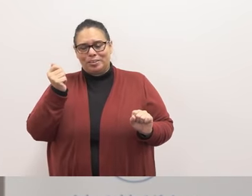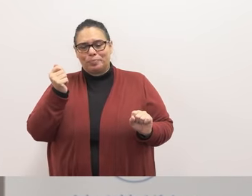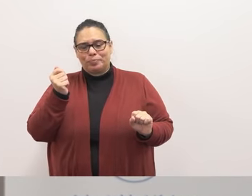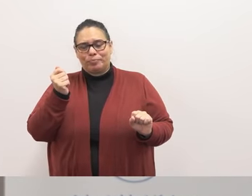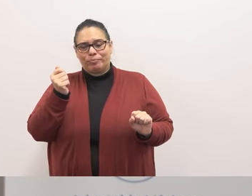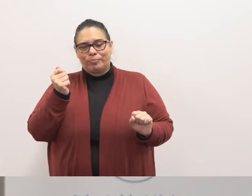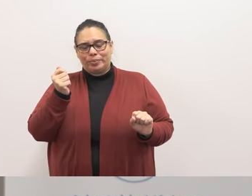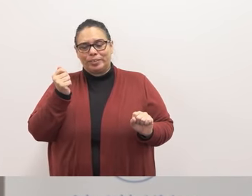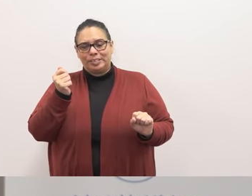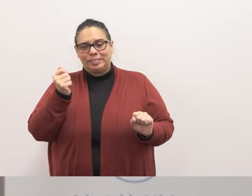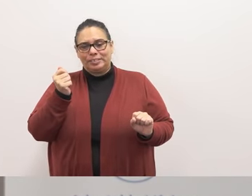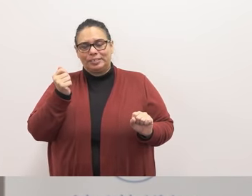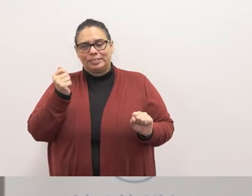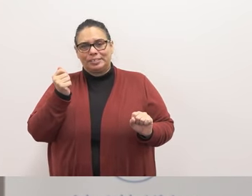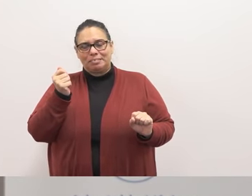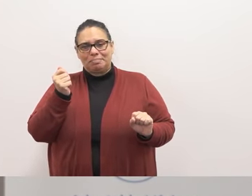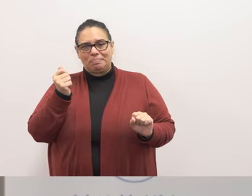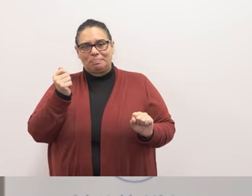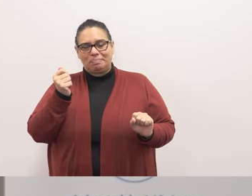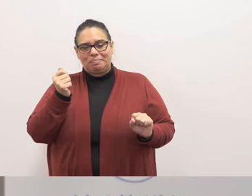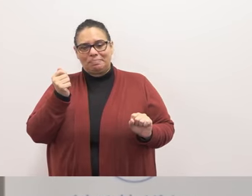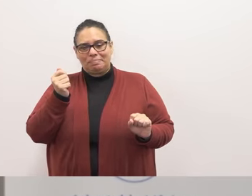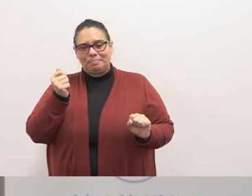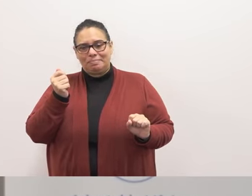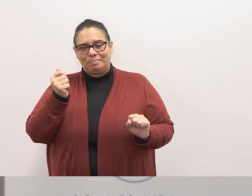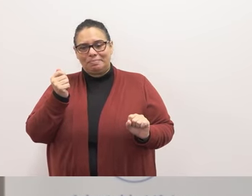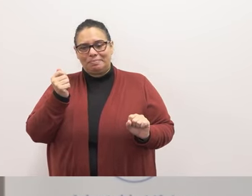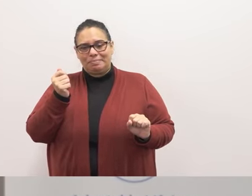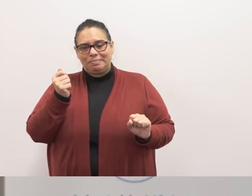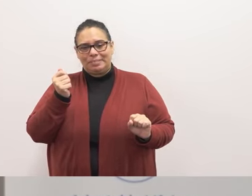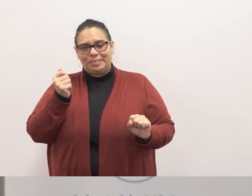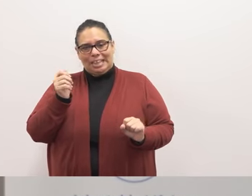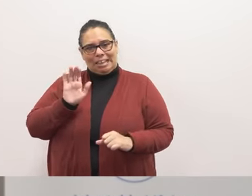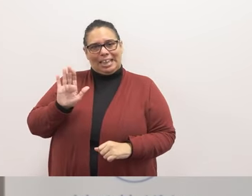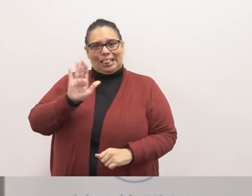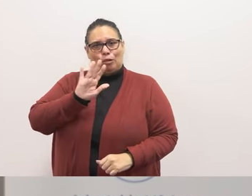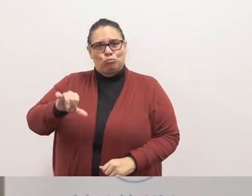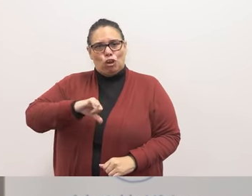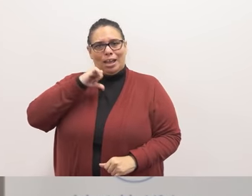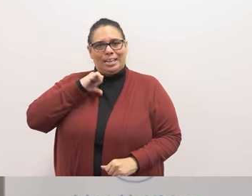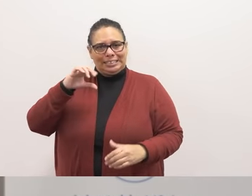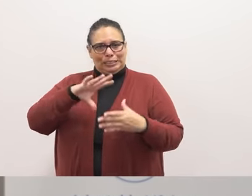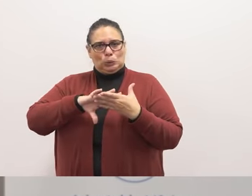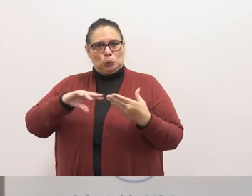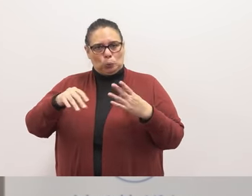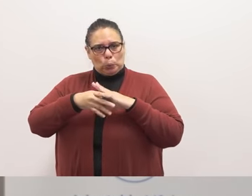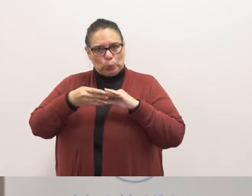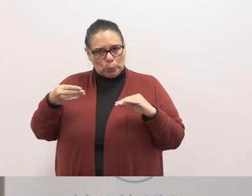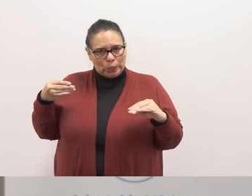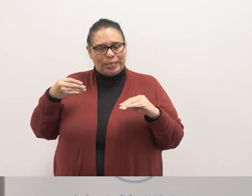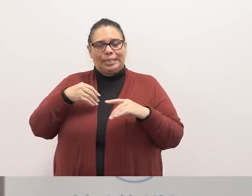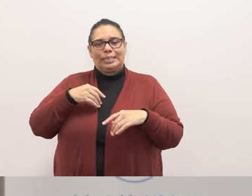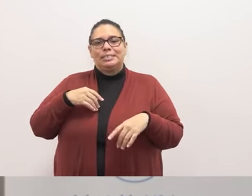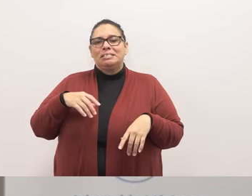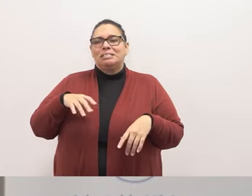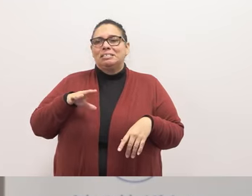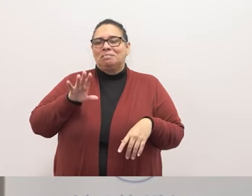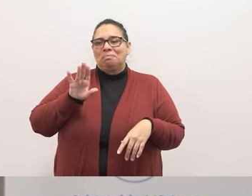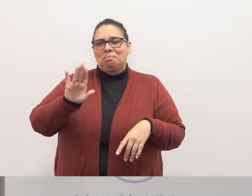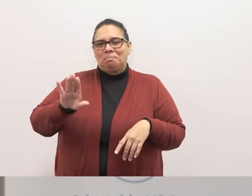they they come with their um their own pride and stories of of um their patriarch